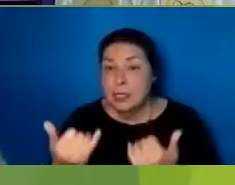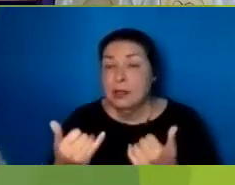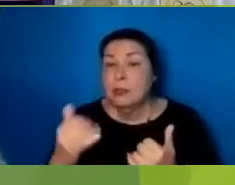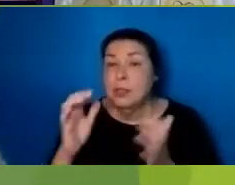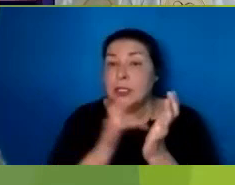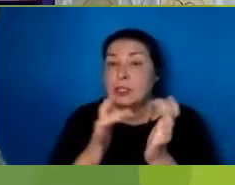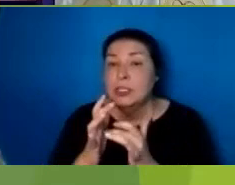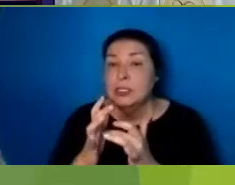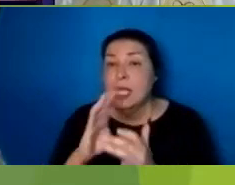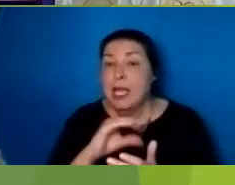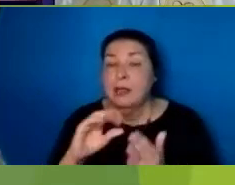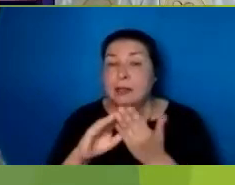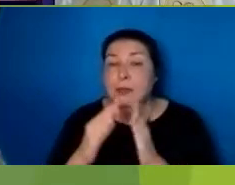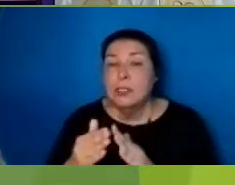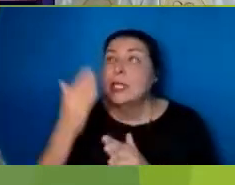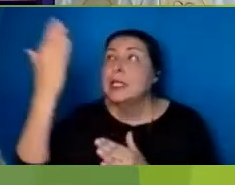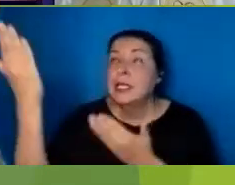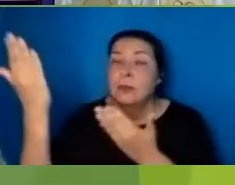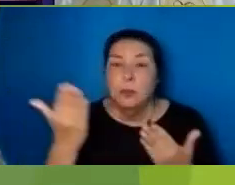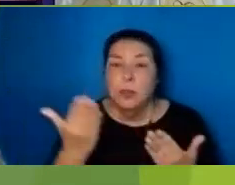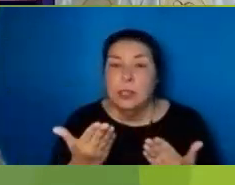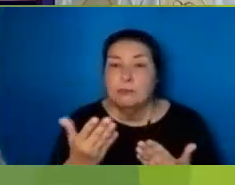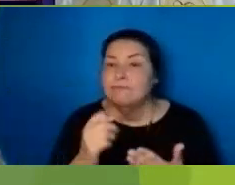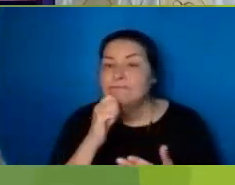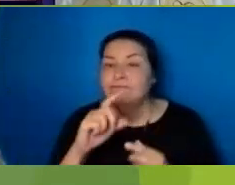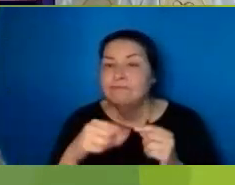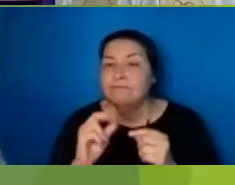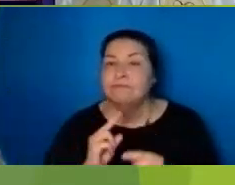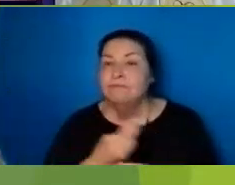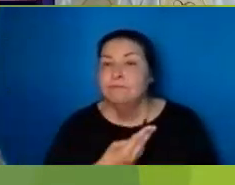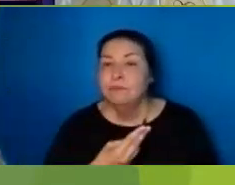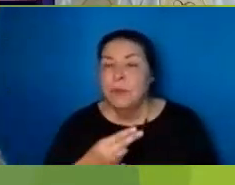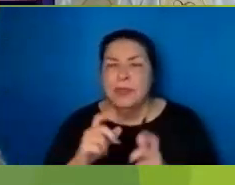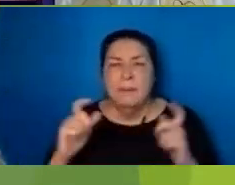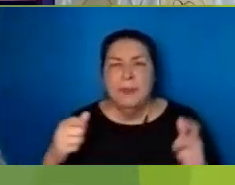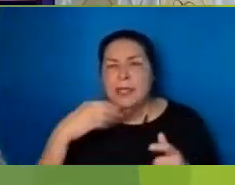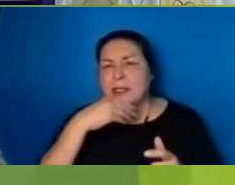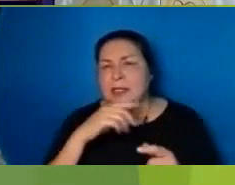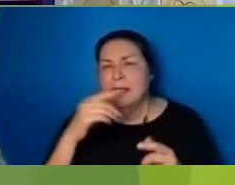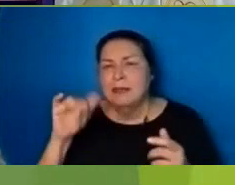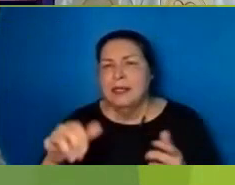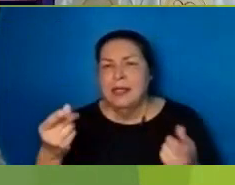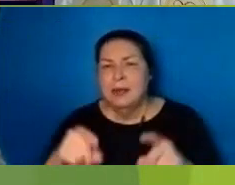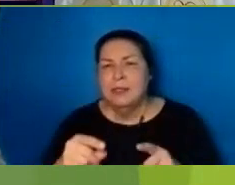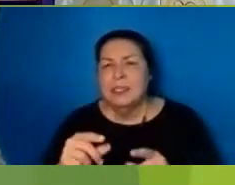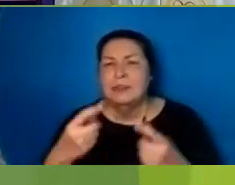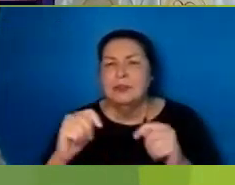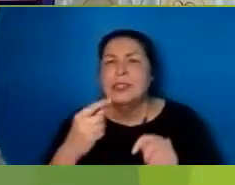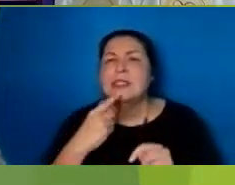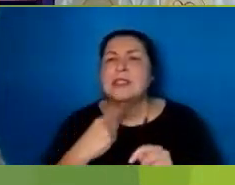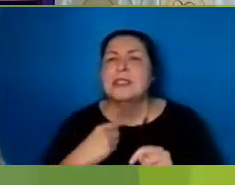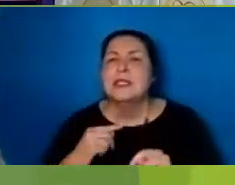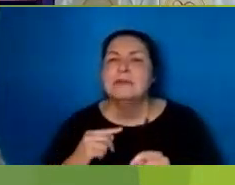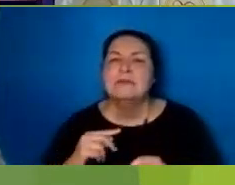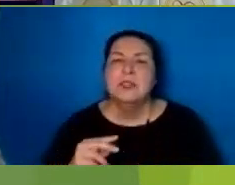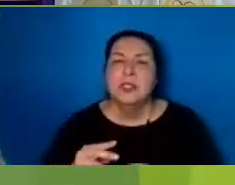Brings It's not About us The great Lie that Happens And tries To tell Us That what It's all